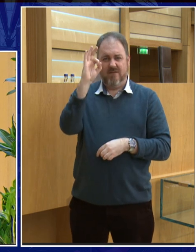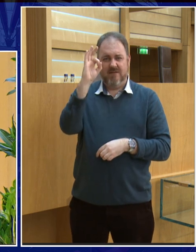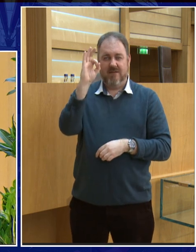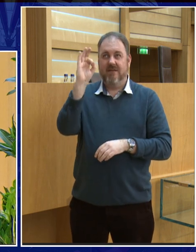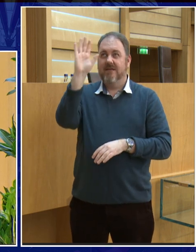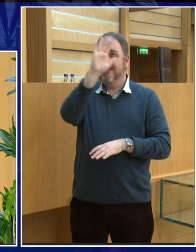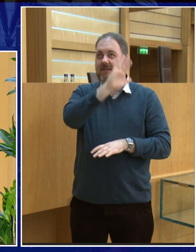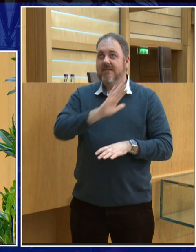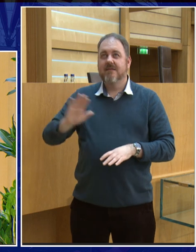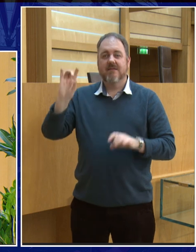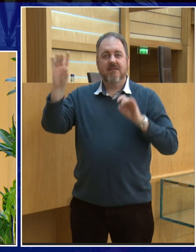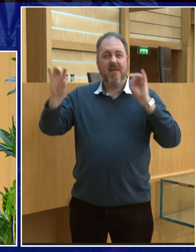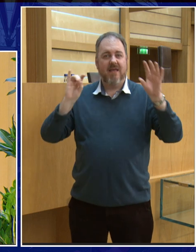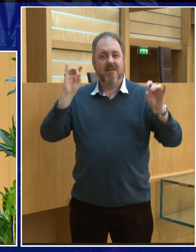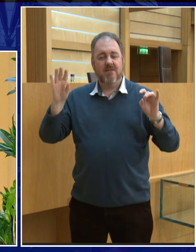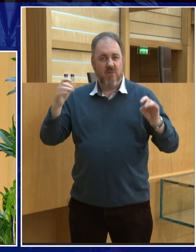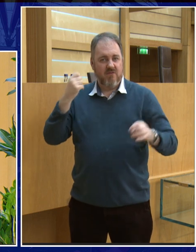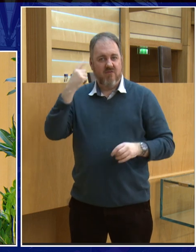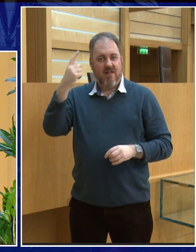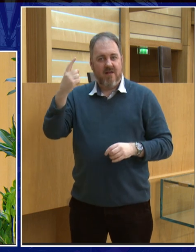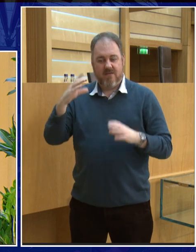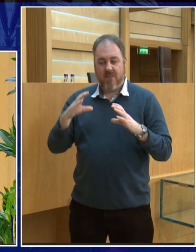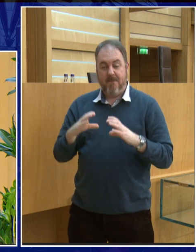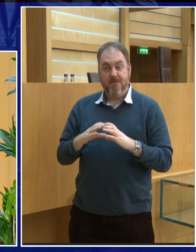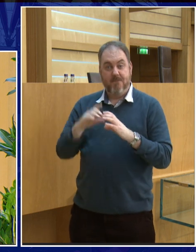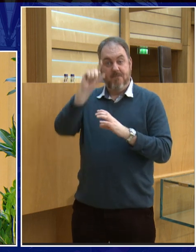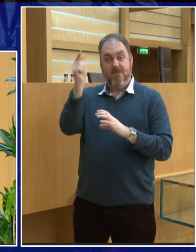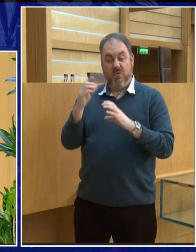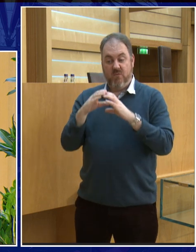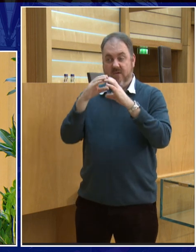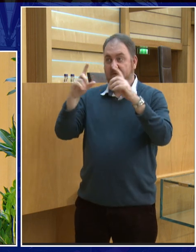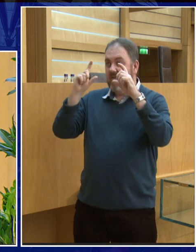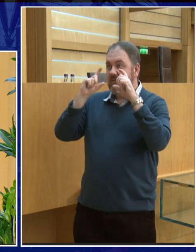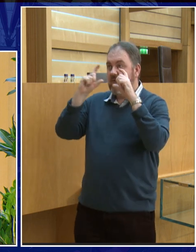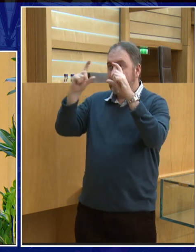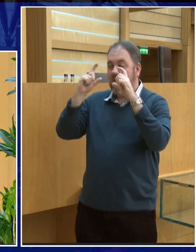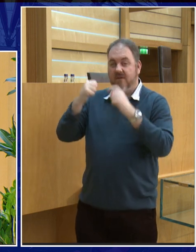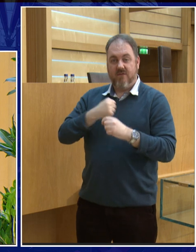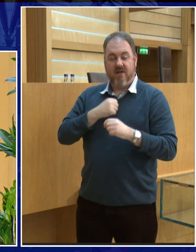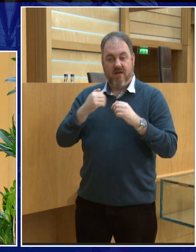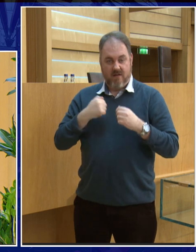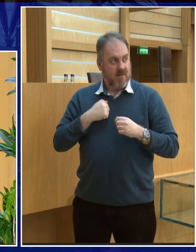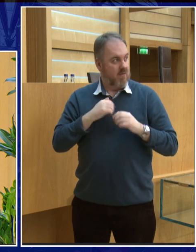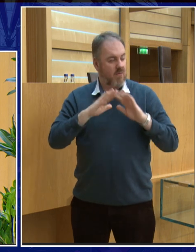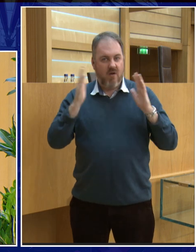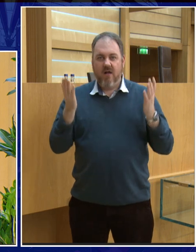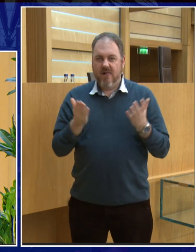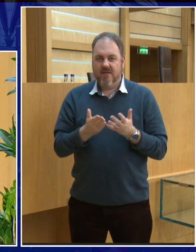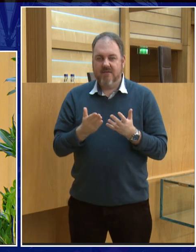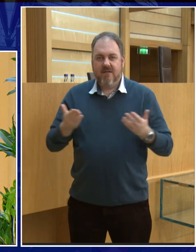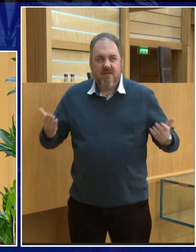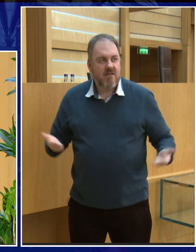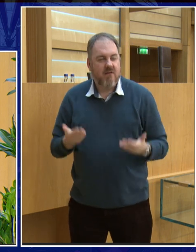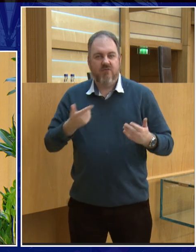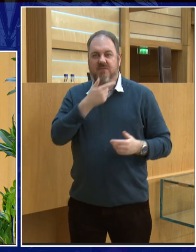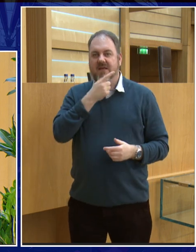just the thing we live on. So the moon can inspire so many different things and it can inspire things like this. So my dream is to